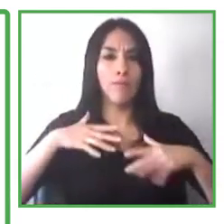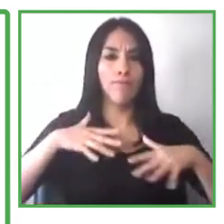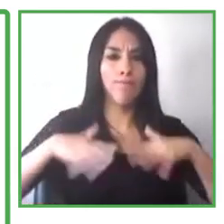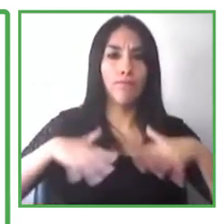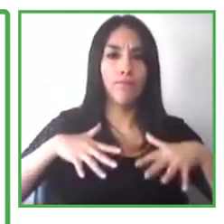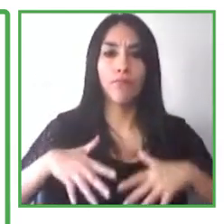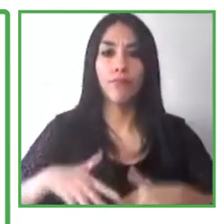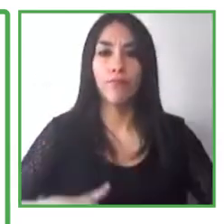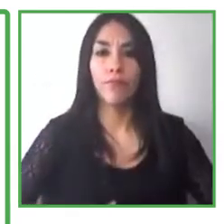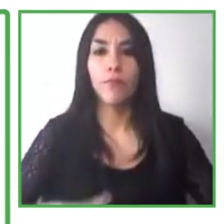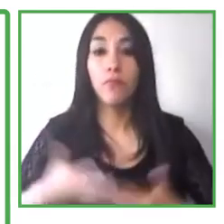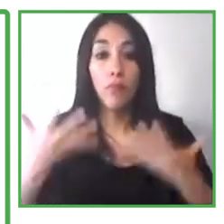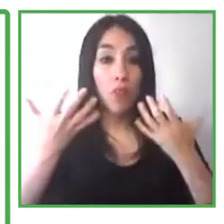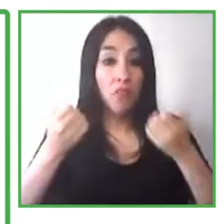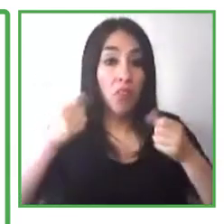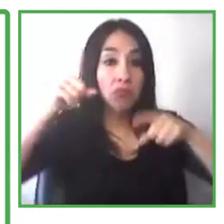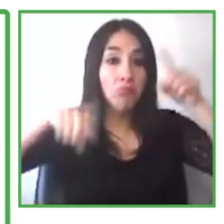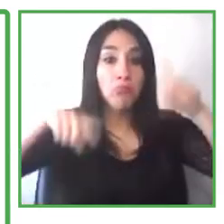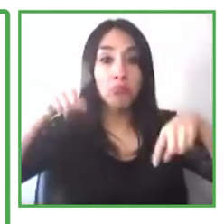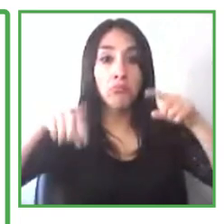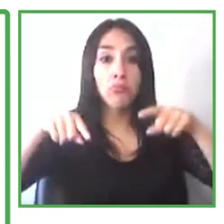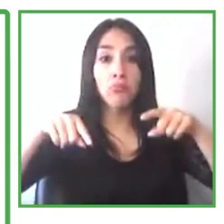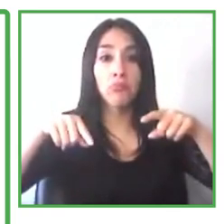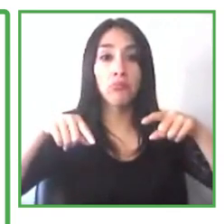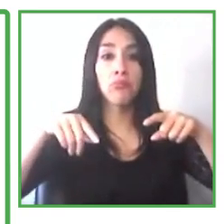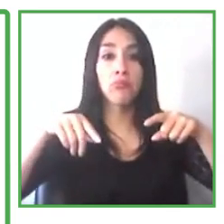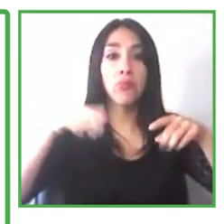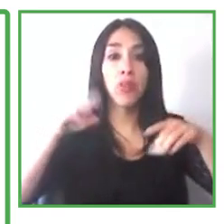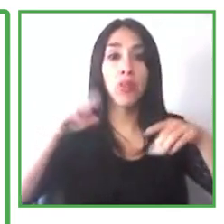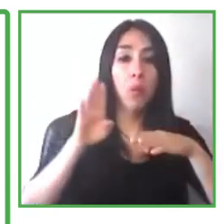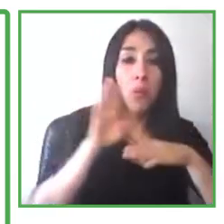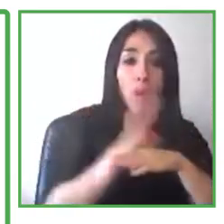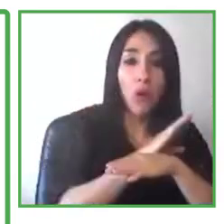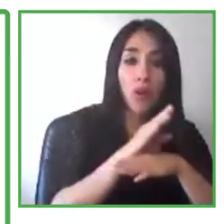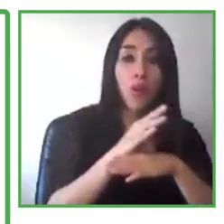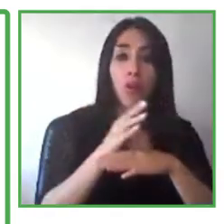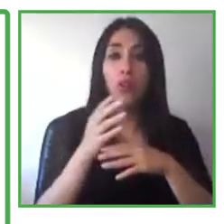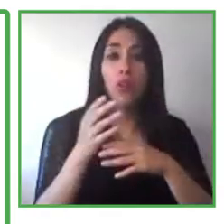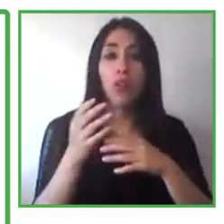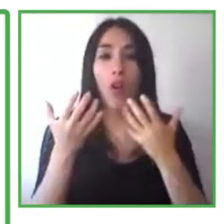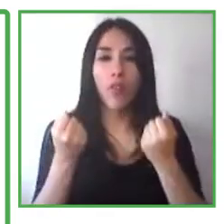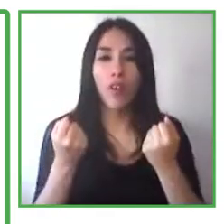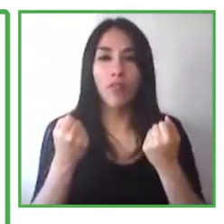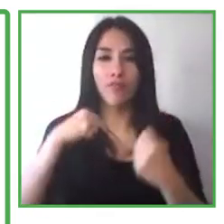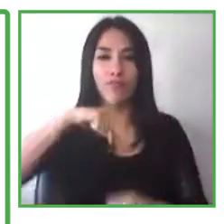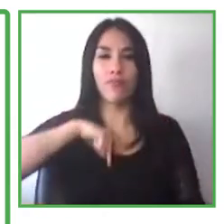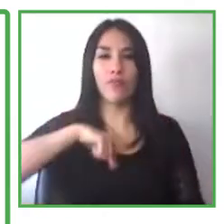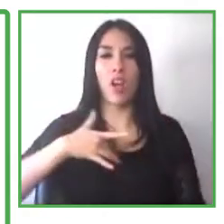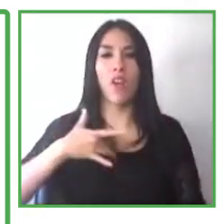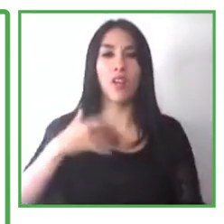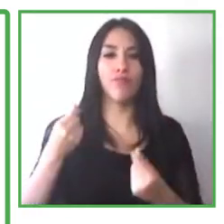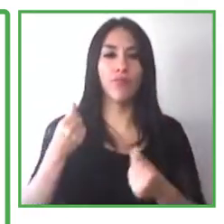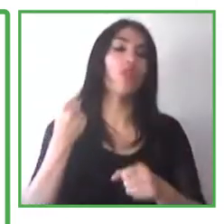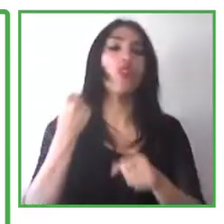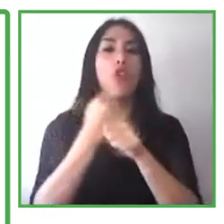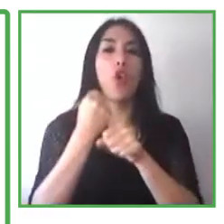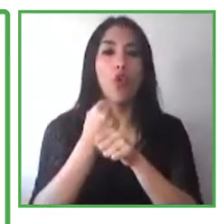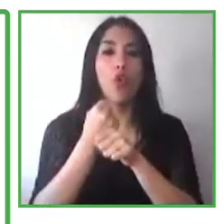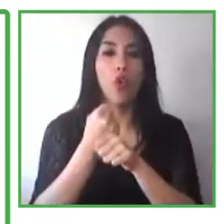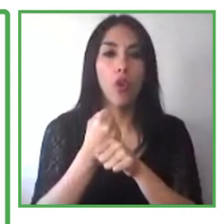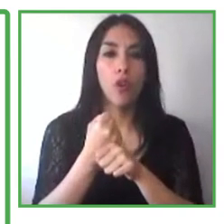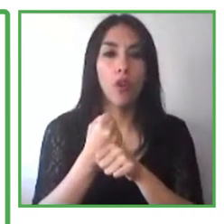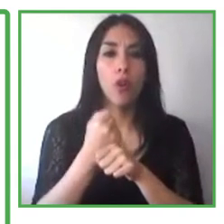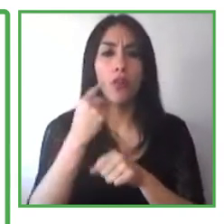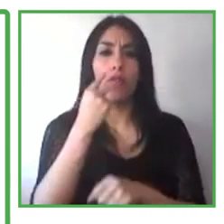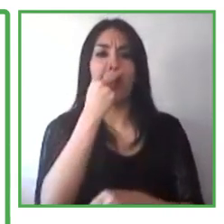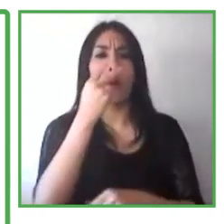issues are bias related. They're actually, my opinion, they're not. I think most organizations that are inclusive really have a desire